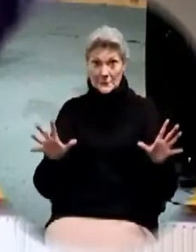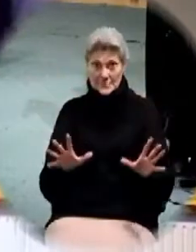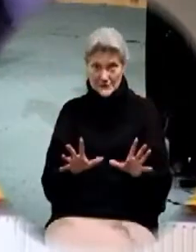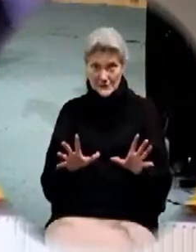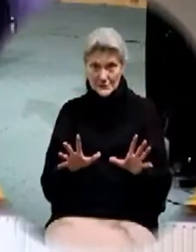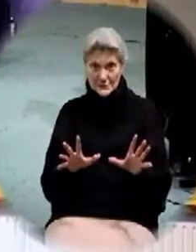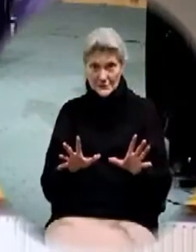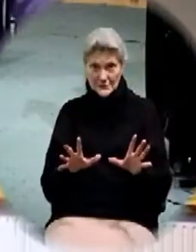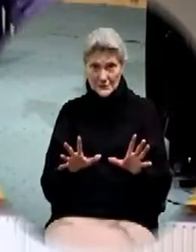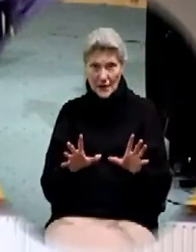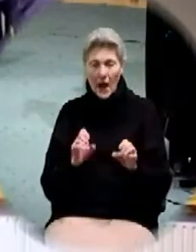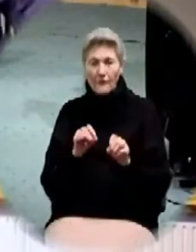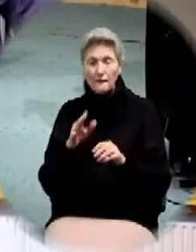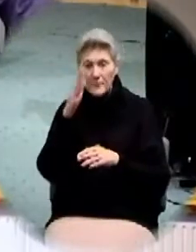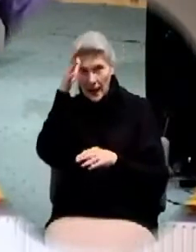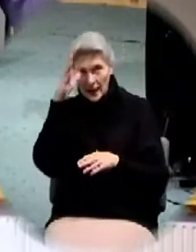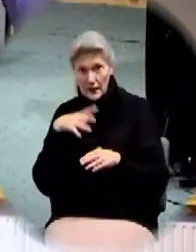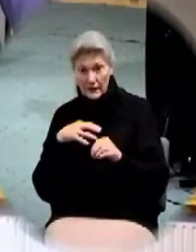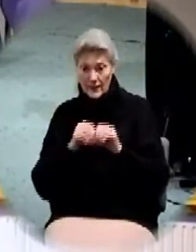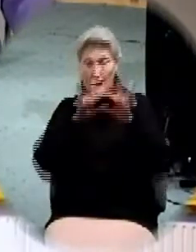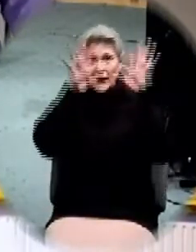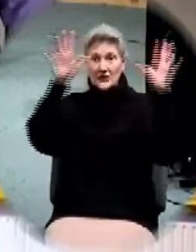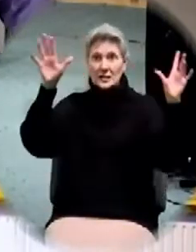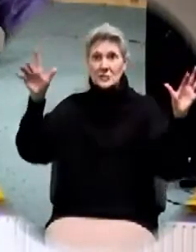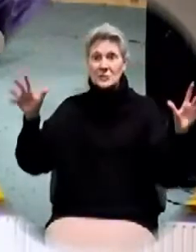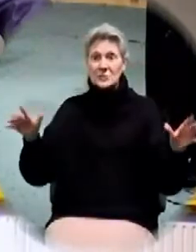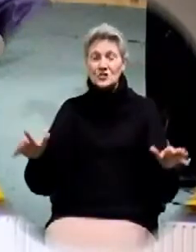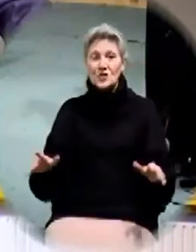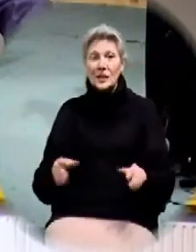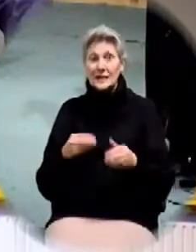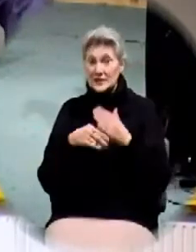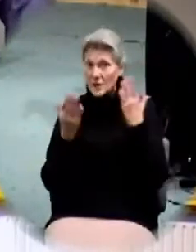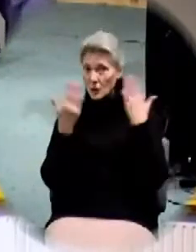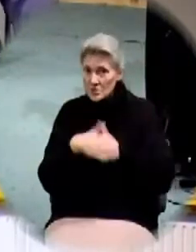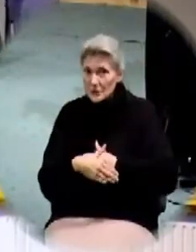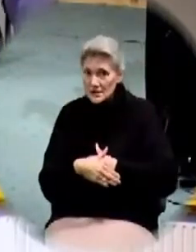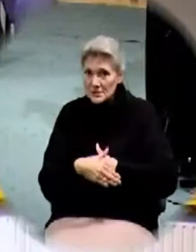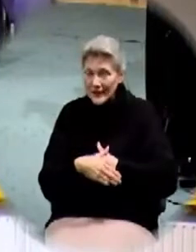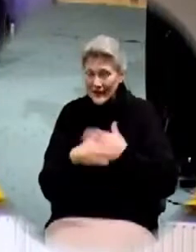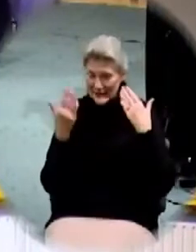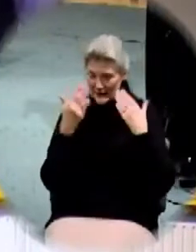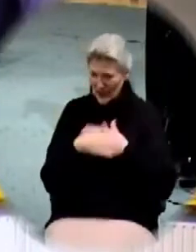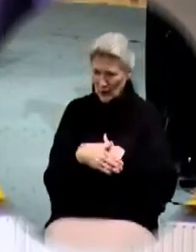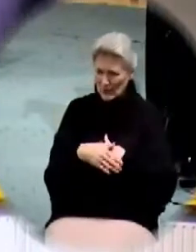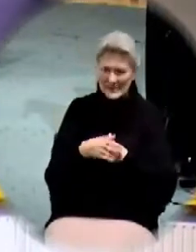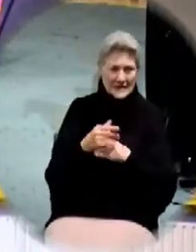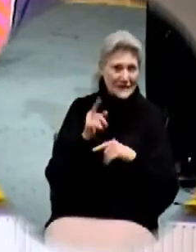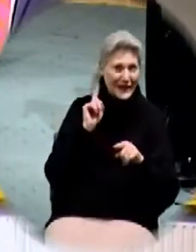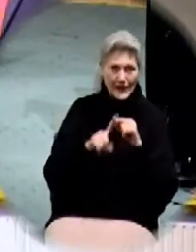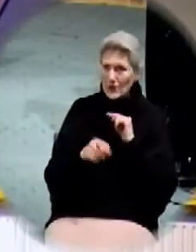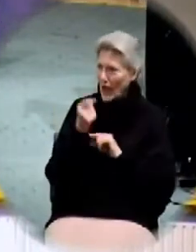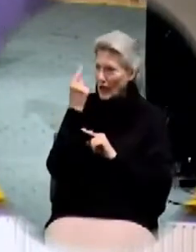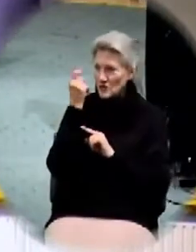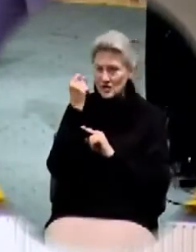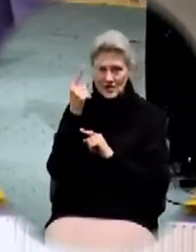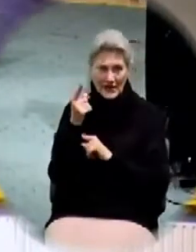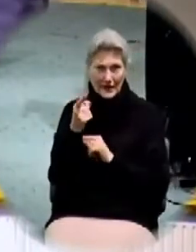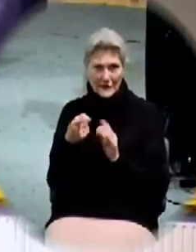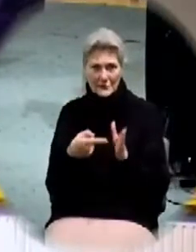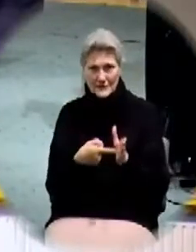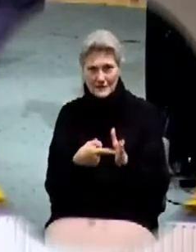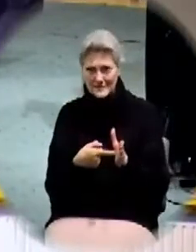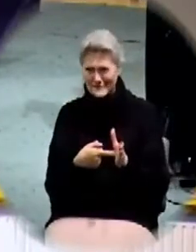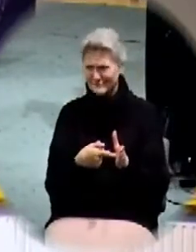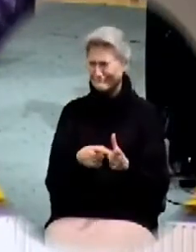and the light shineth in darkness everybody say darkness and the darkness comprehended it not that's a King James